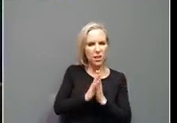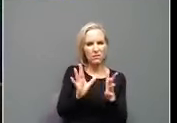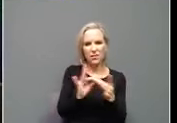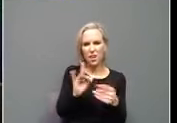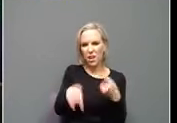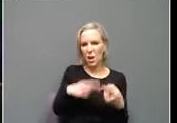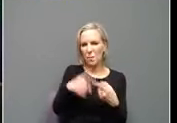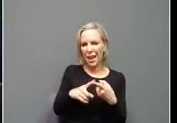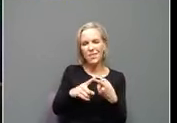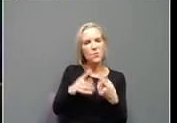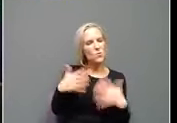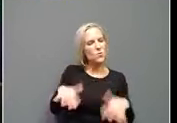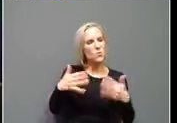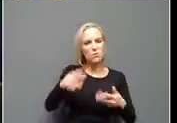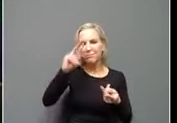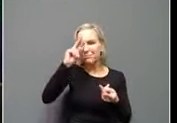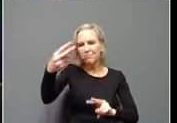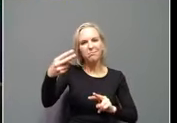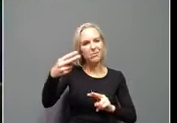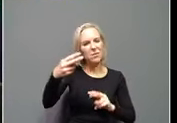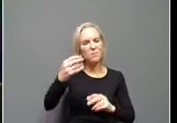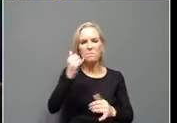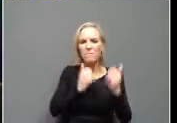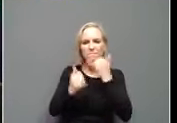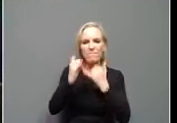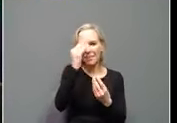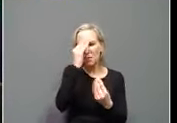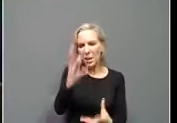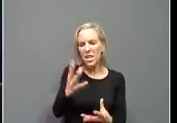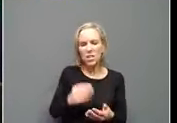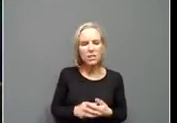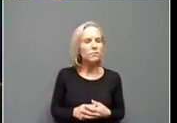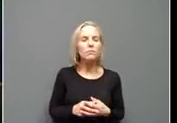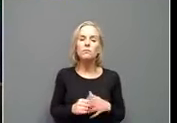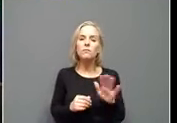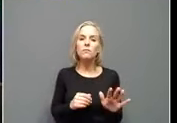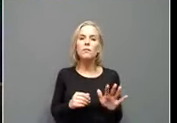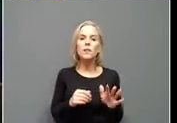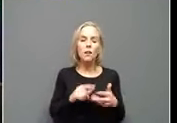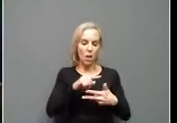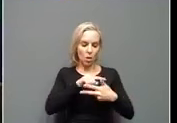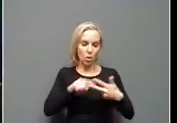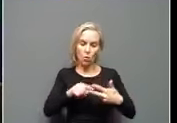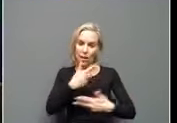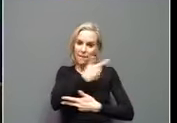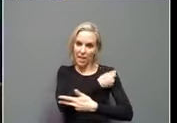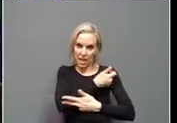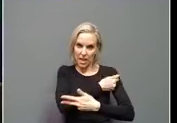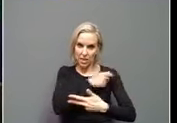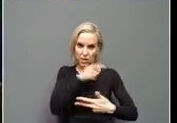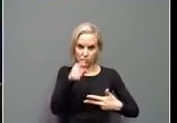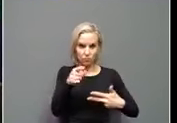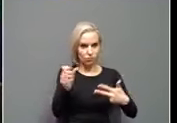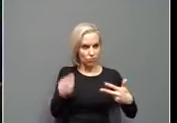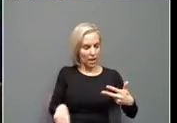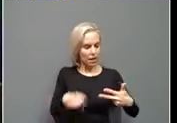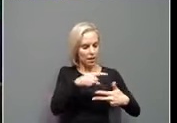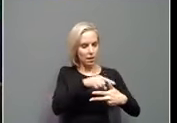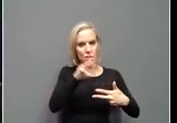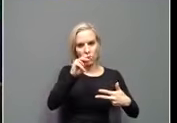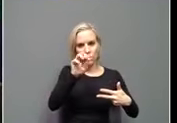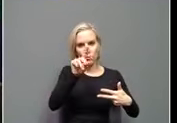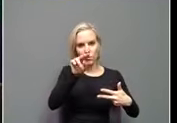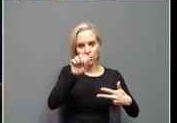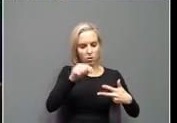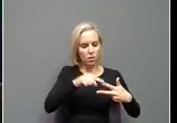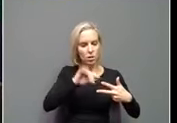harmful myths and misunderstandings that are propagated. All three of these vaccines that you have access to now, Moderna, Johnson &